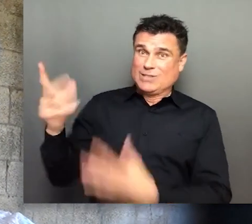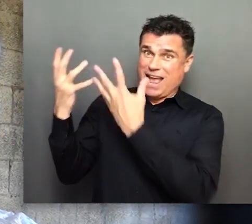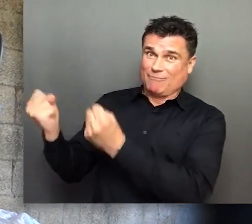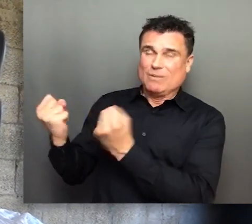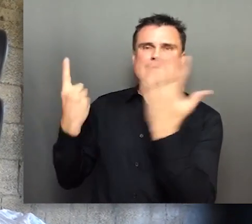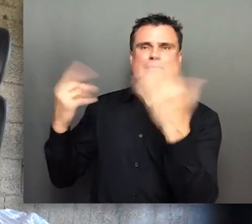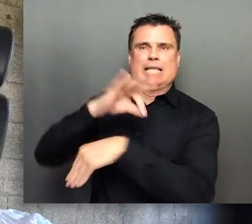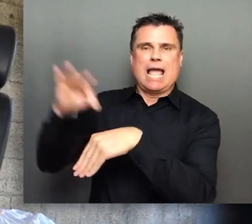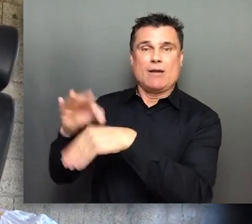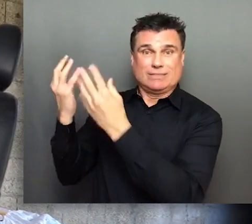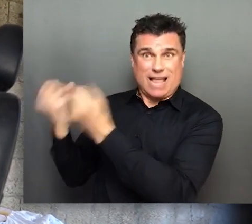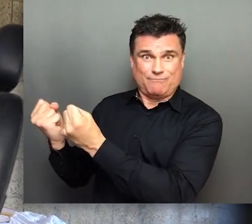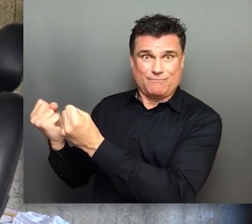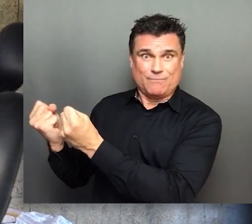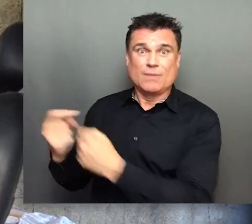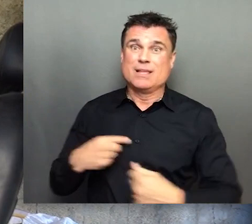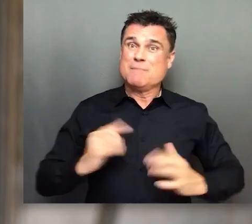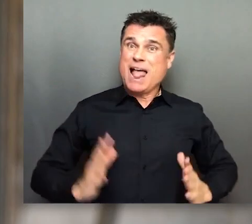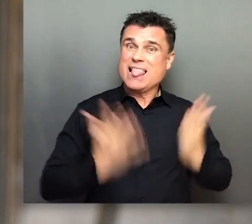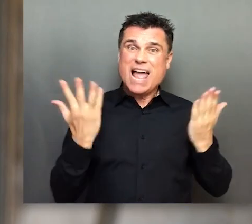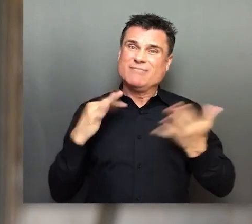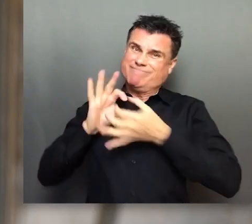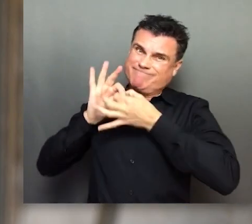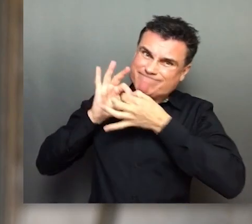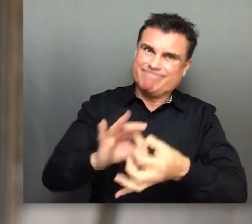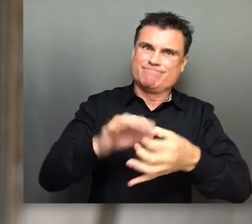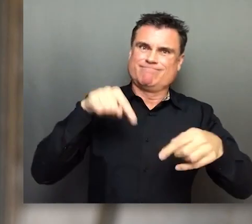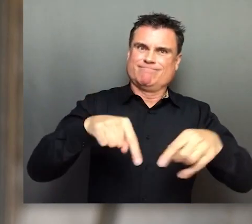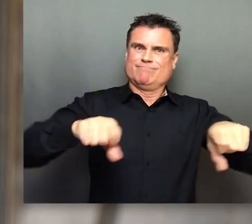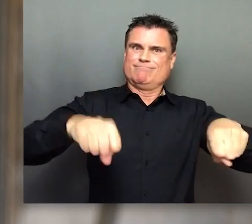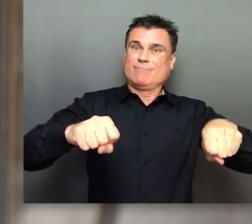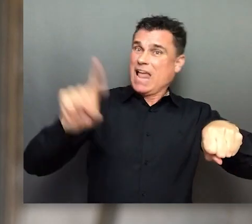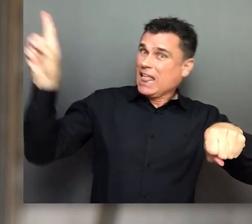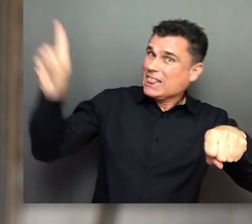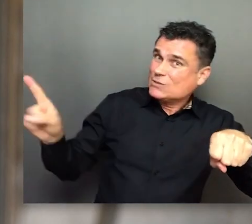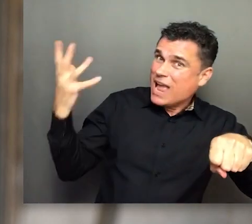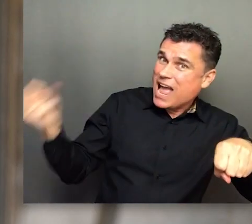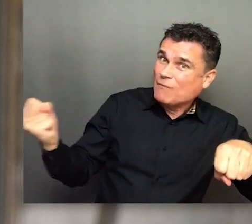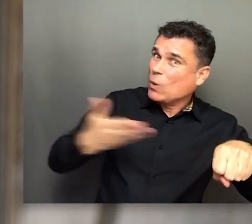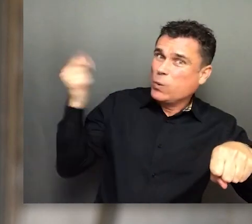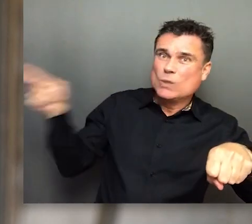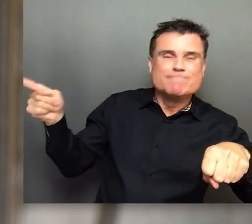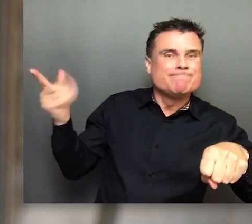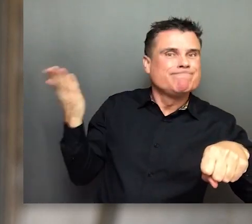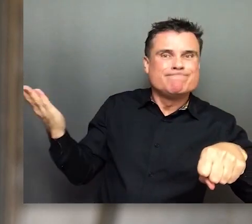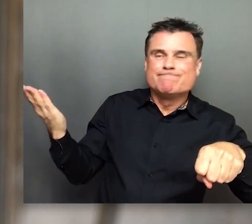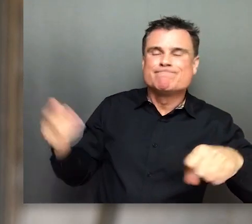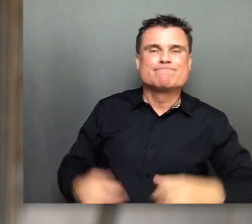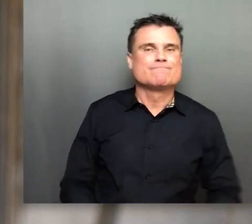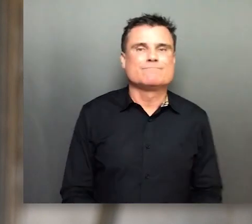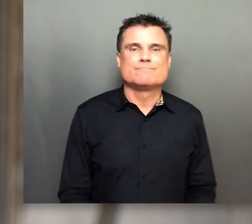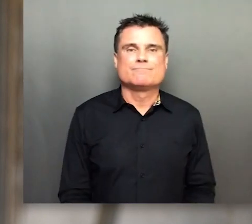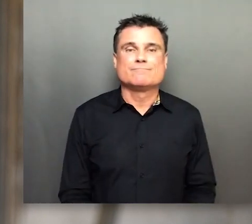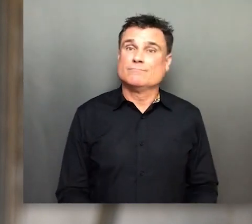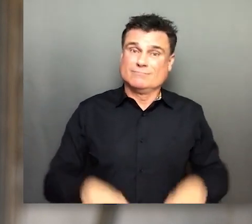Electricity comes on for about six hours a day. I feel that my whole life fully depends on whether there is electricity